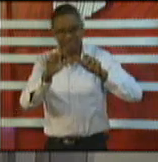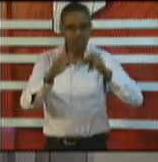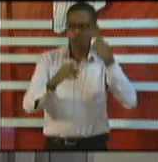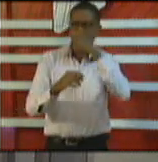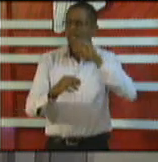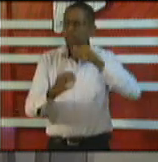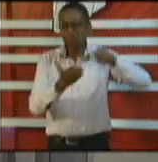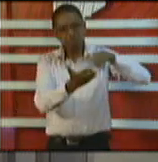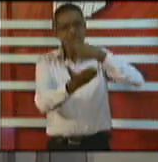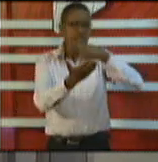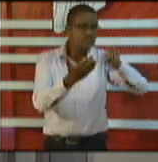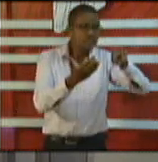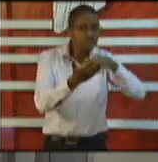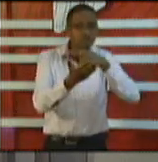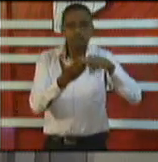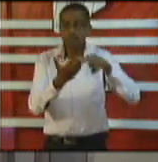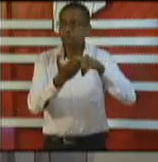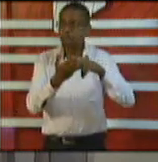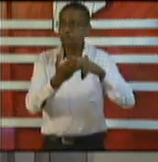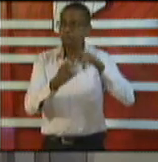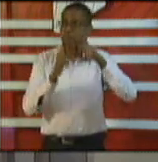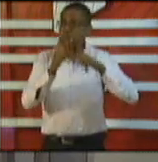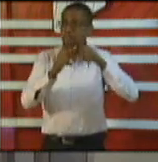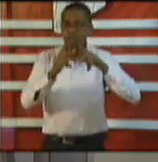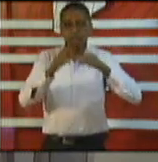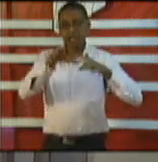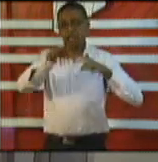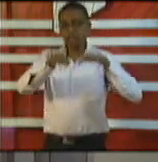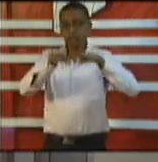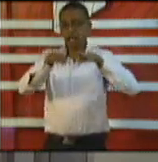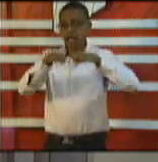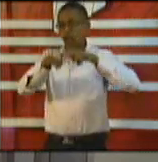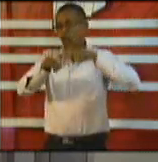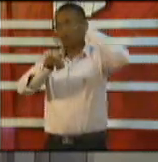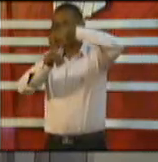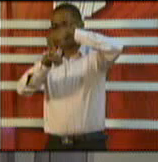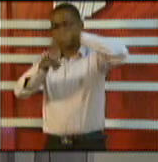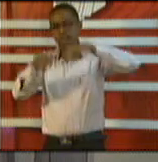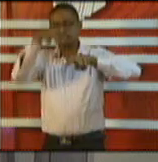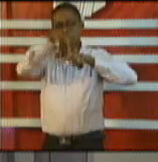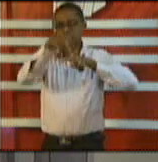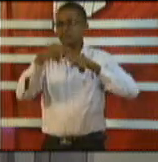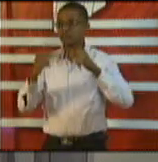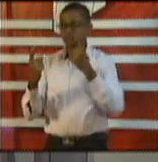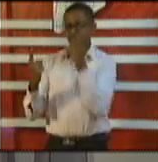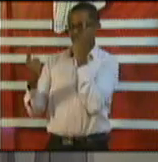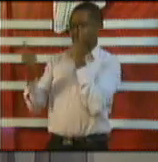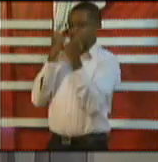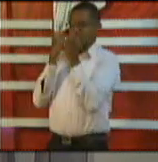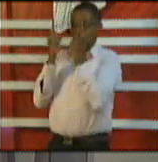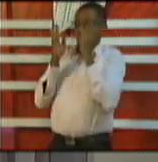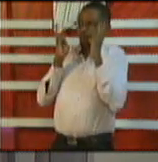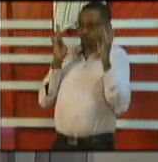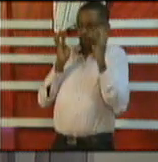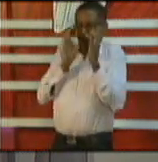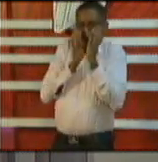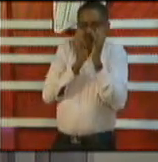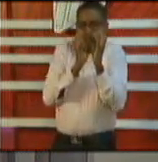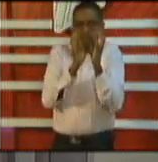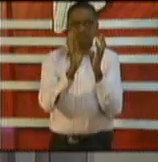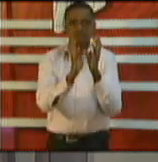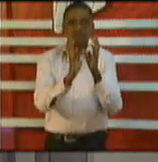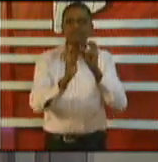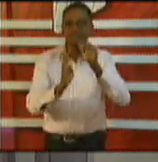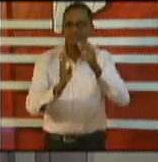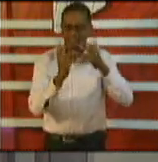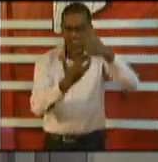here uh people on top of cars in your face that is what makes it dangerous but if you are on